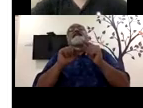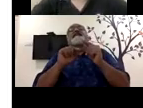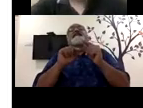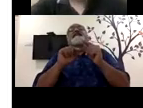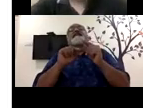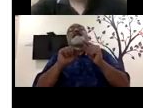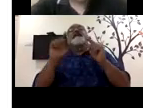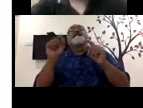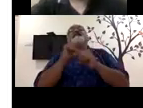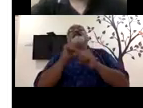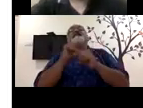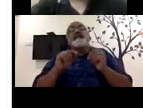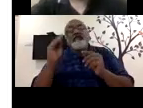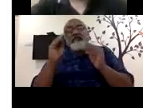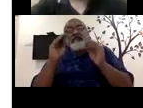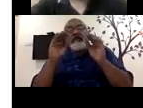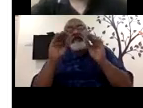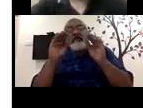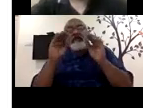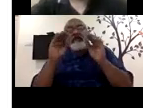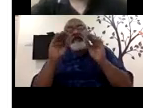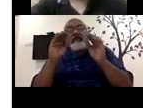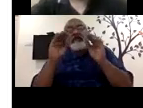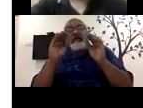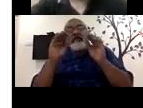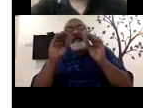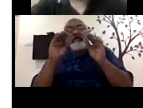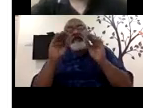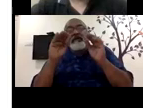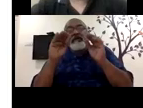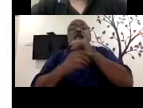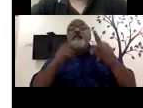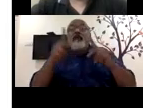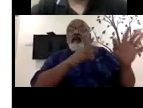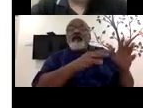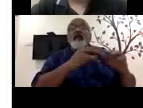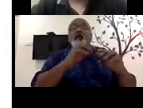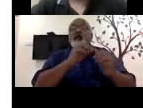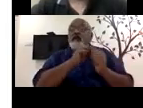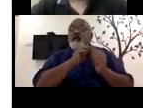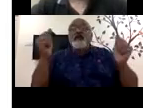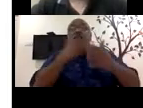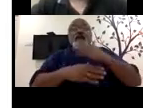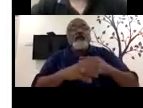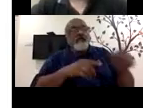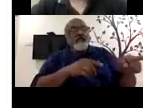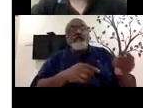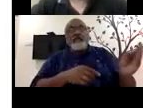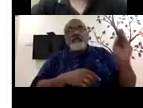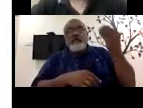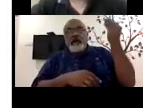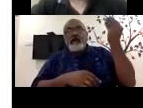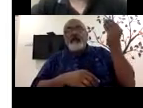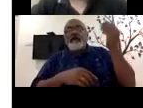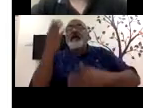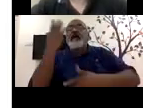decent salaries compared to poorer than what poorer communities are. you can, it's very clear, the barriers are all